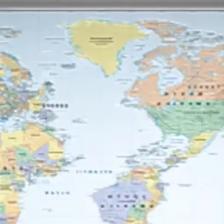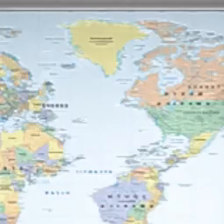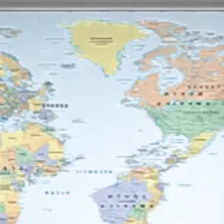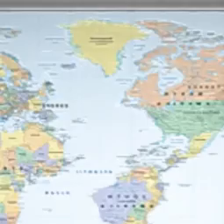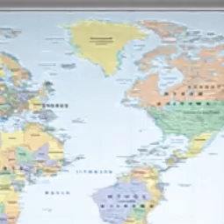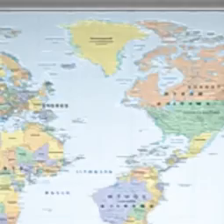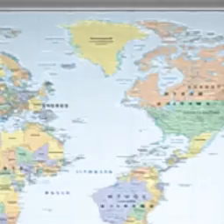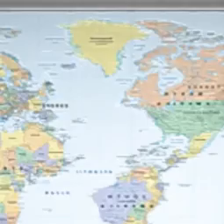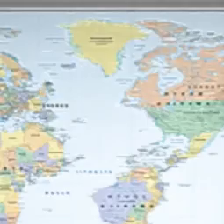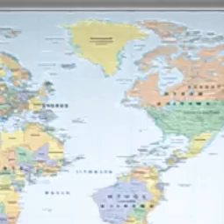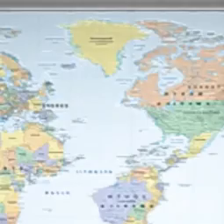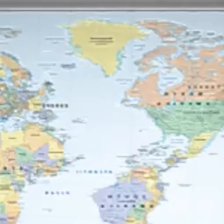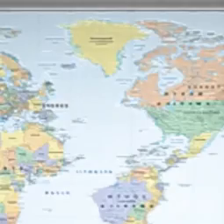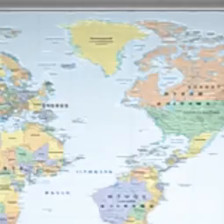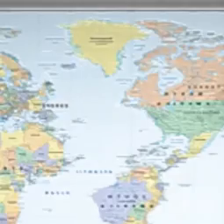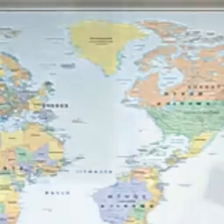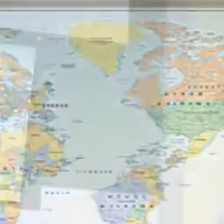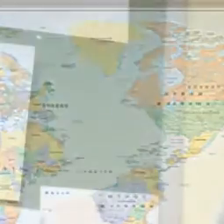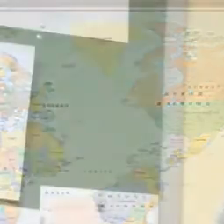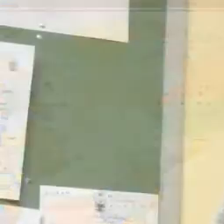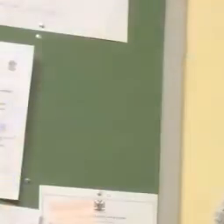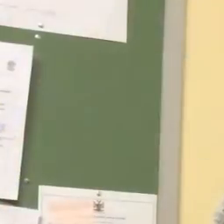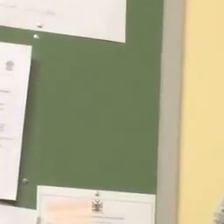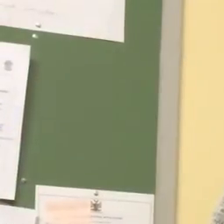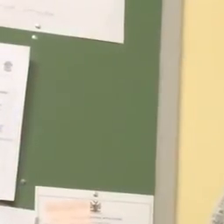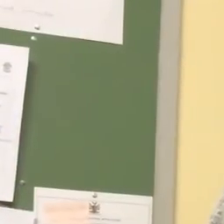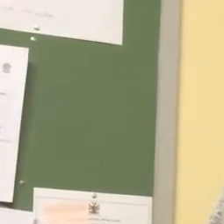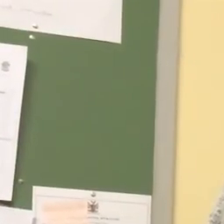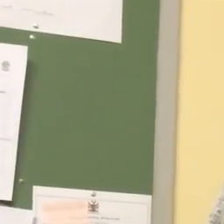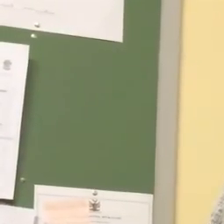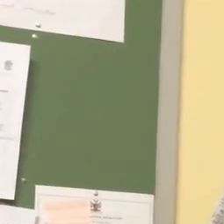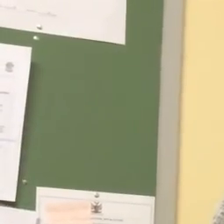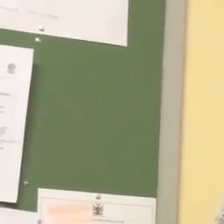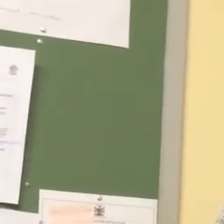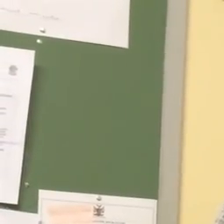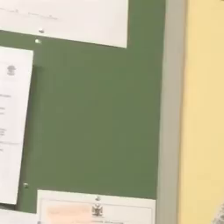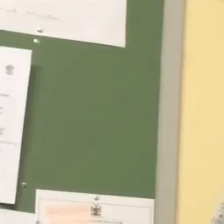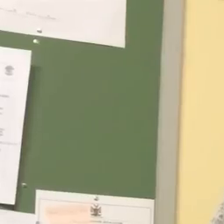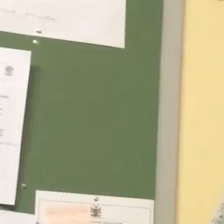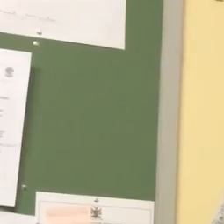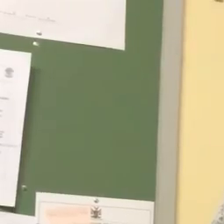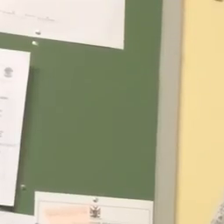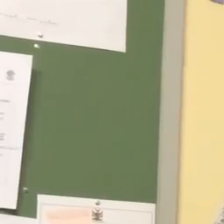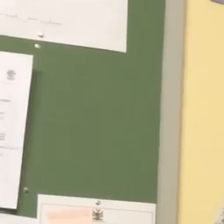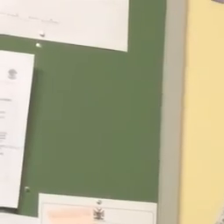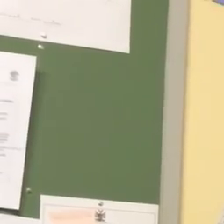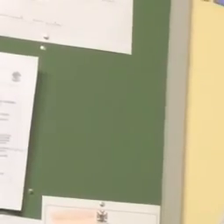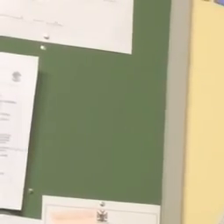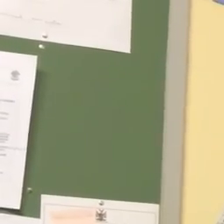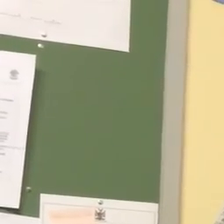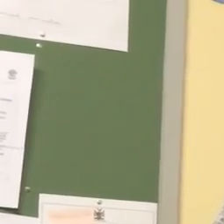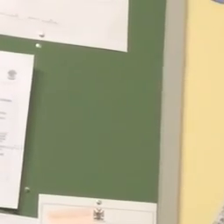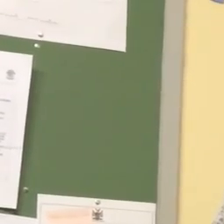until next time bye um i'm tipalina imbangu from otunganga second